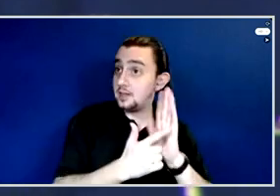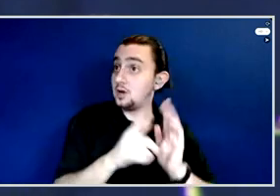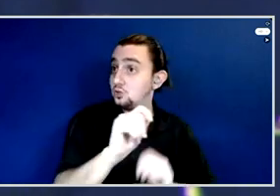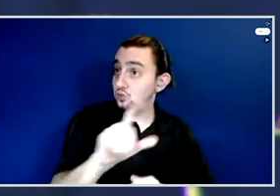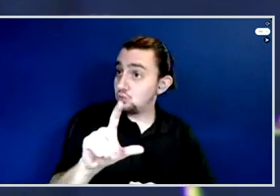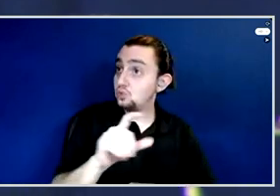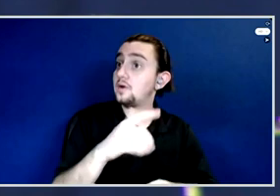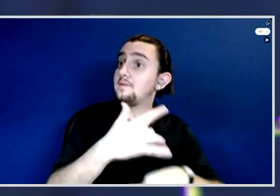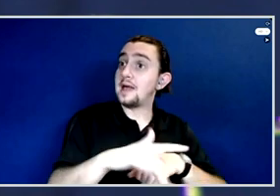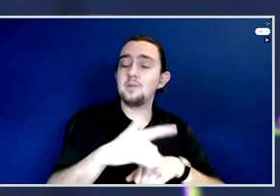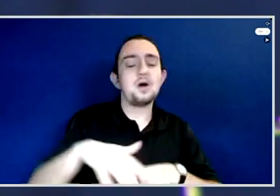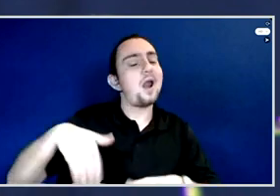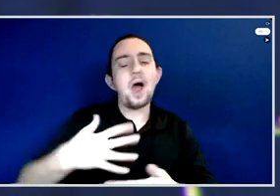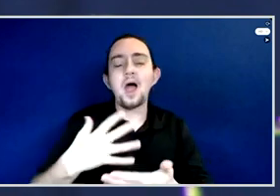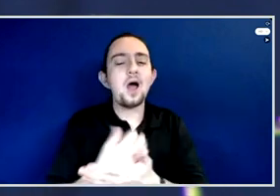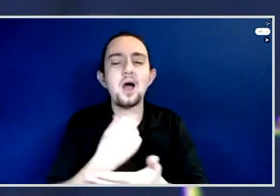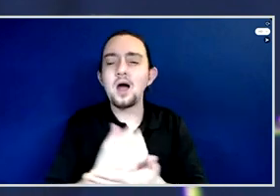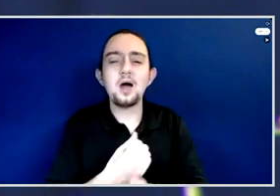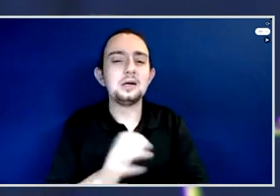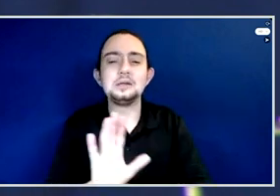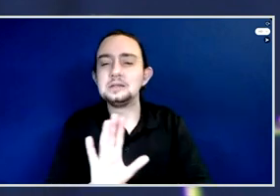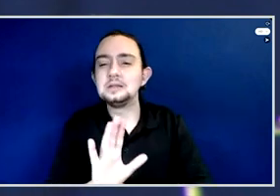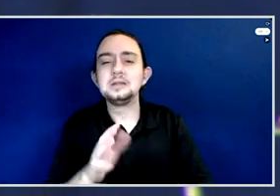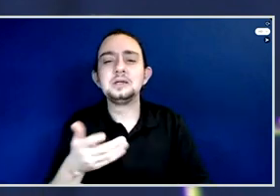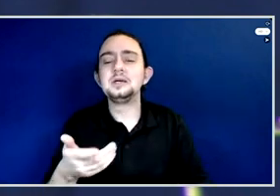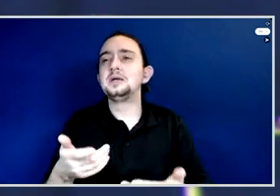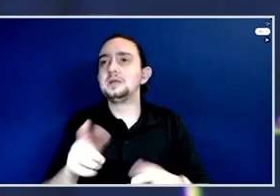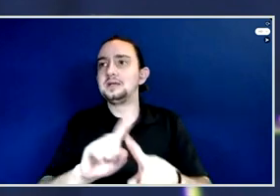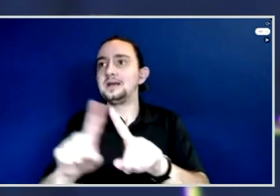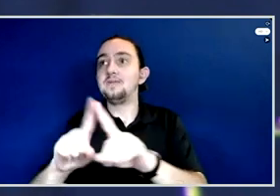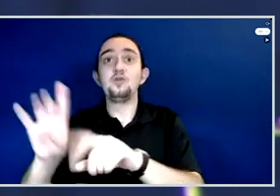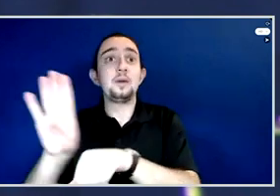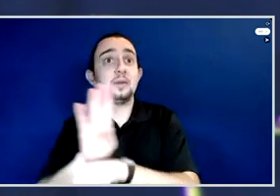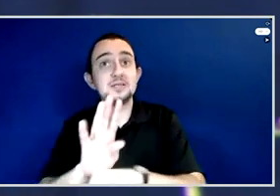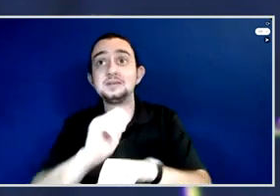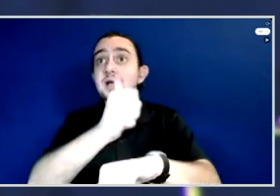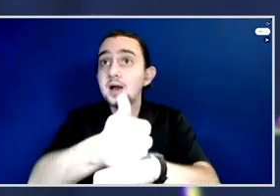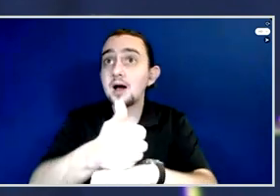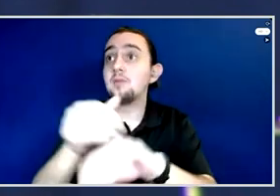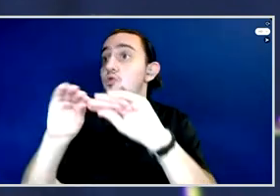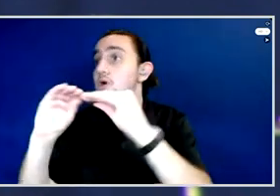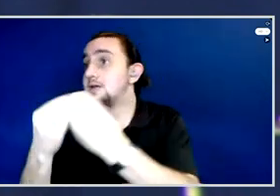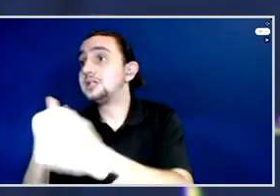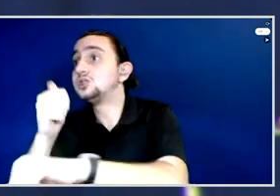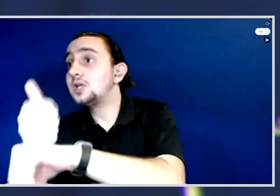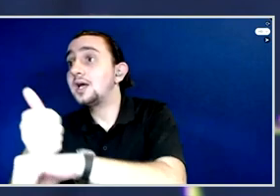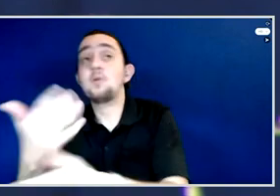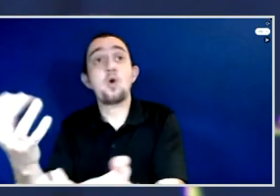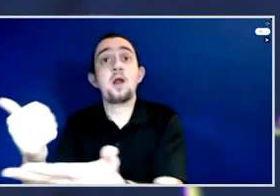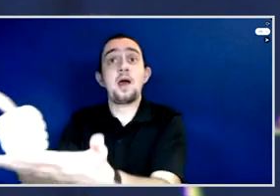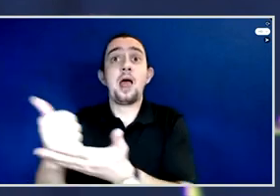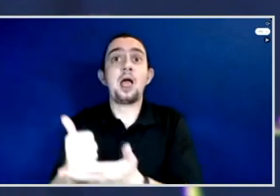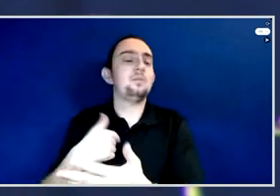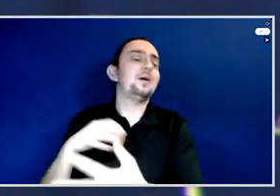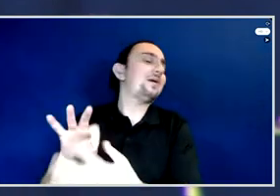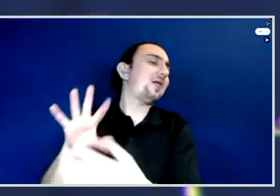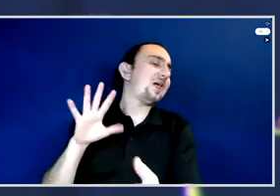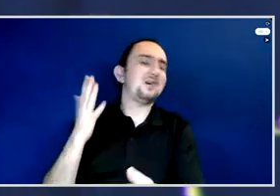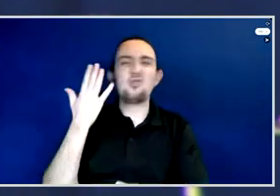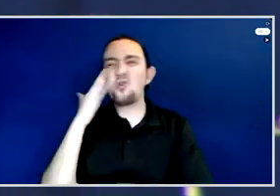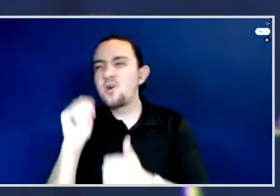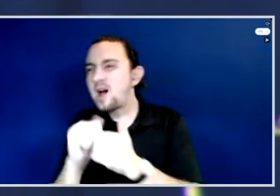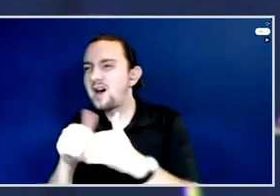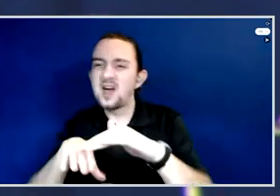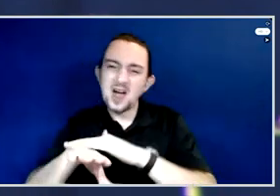institutions that we have put in place to combat corruption. We still have a long way to go in terms of ensuring that the